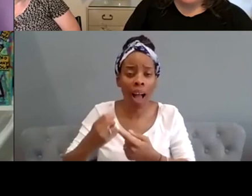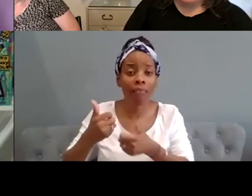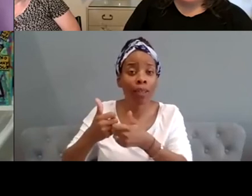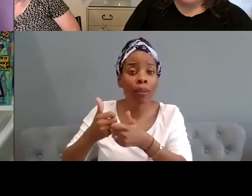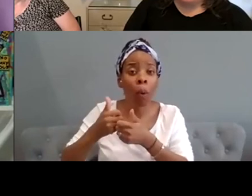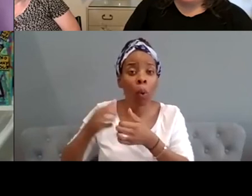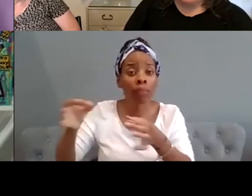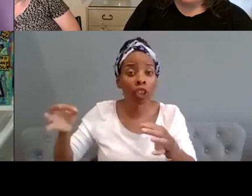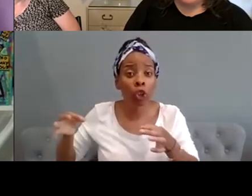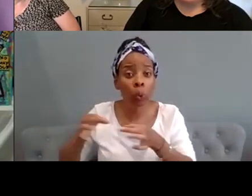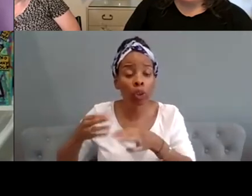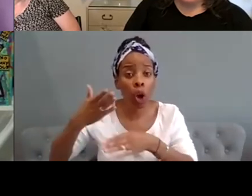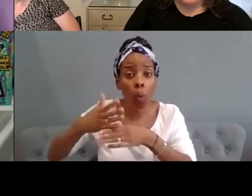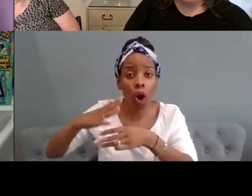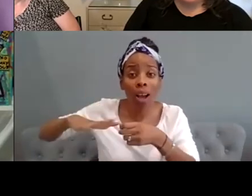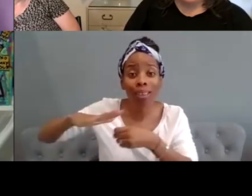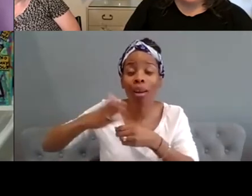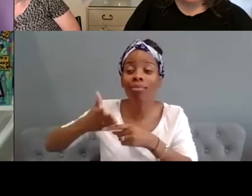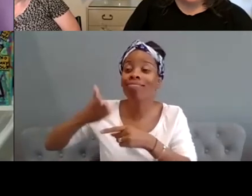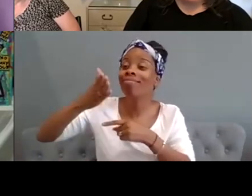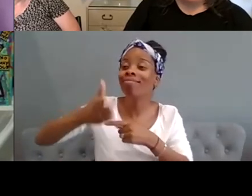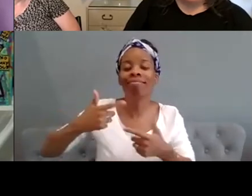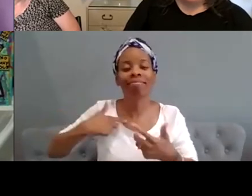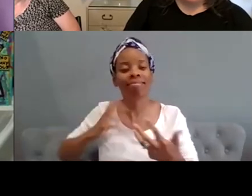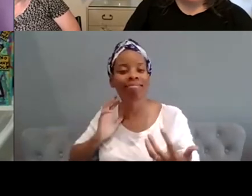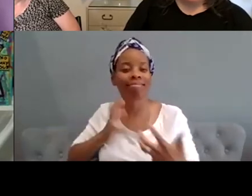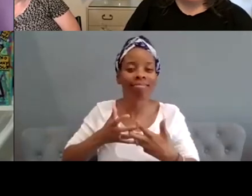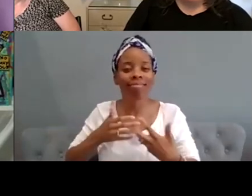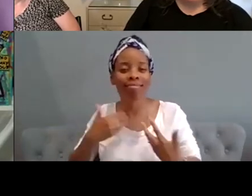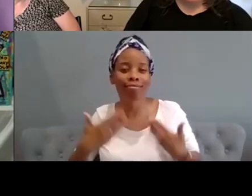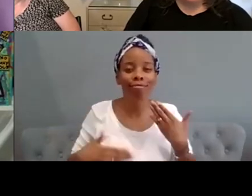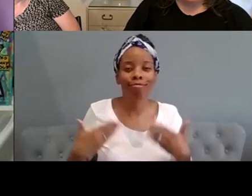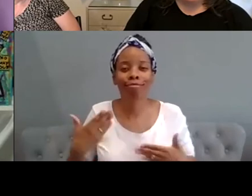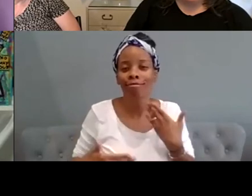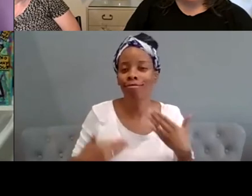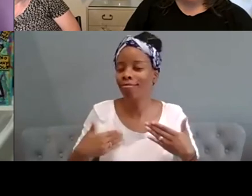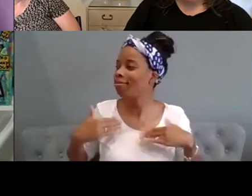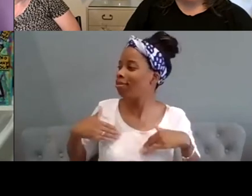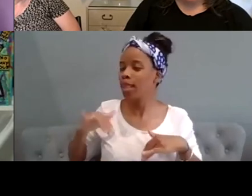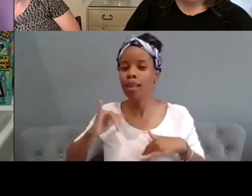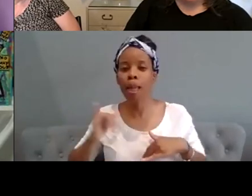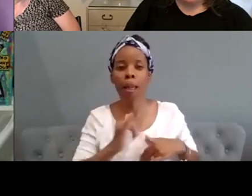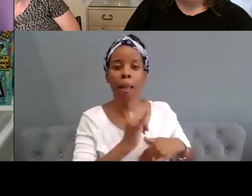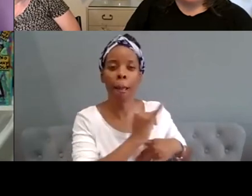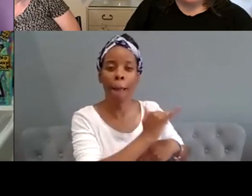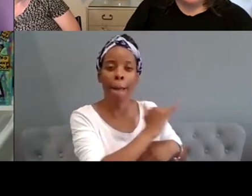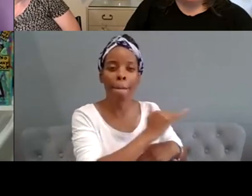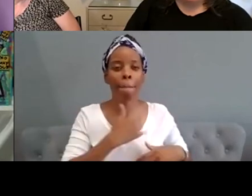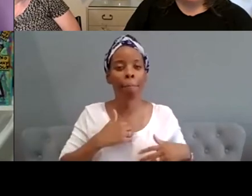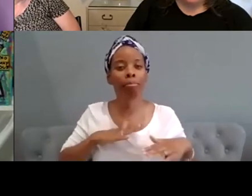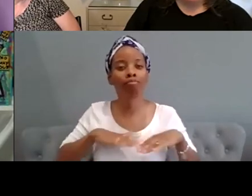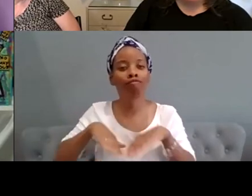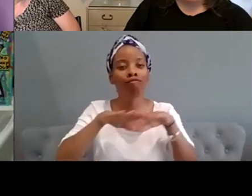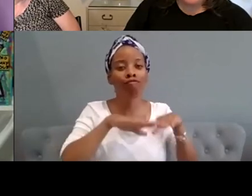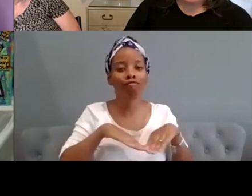workspace environment where you can connect with people who are going through similar experiences of the need for a collective